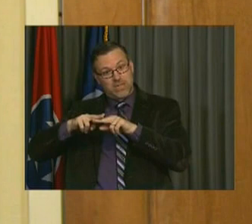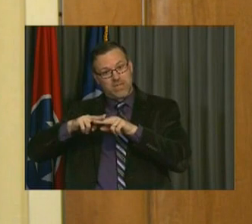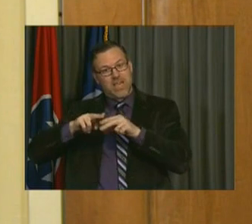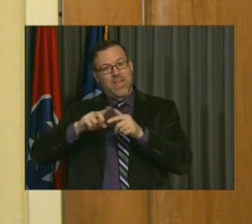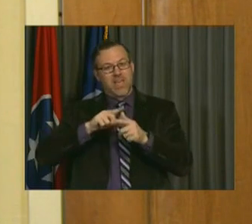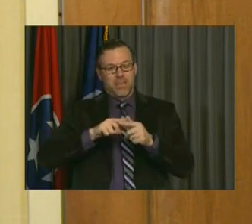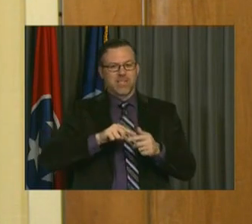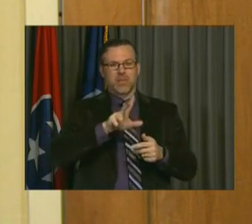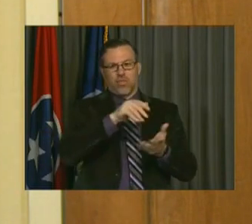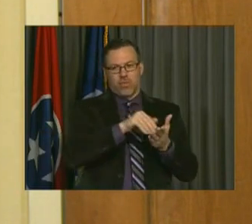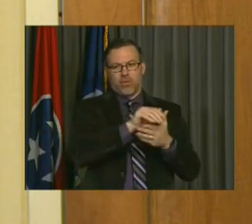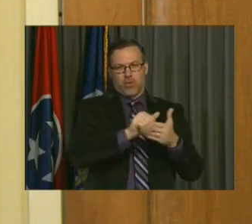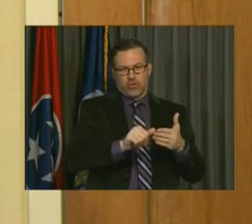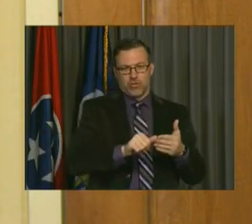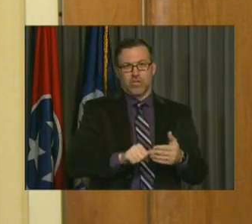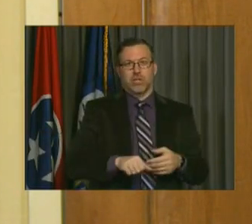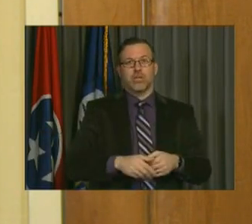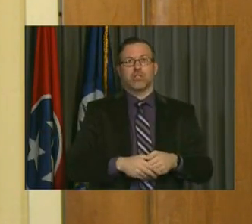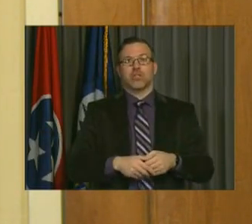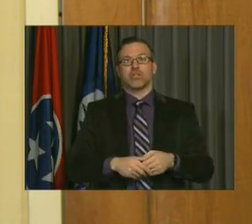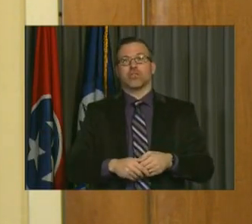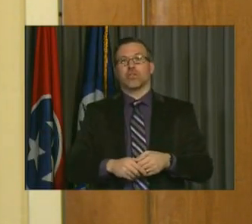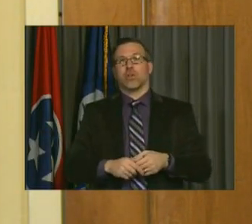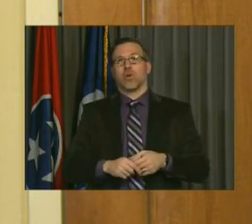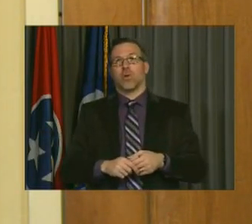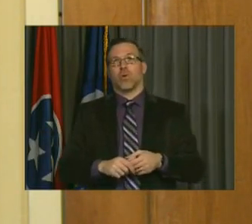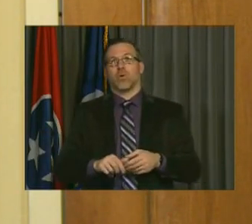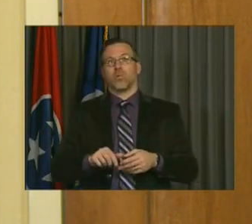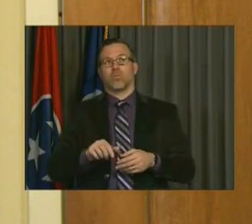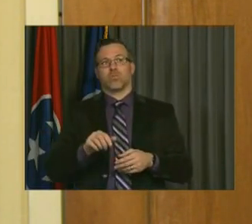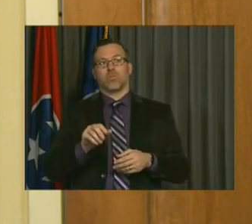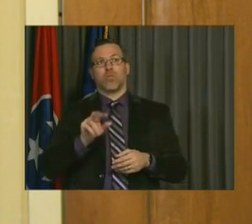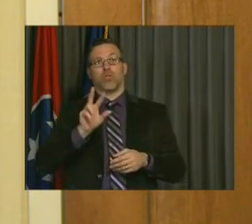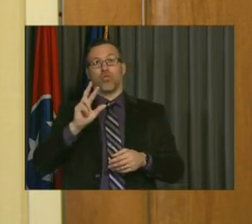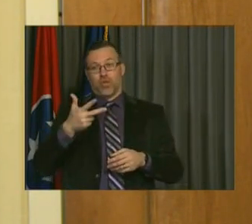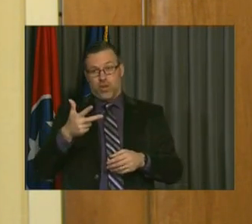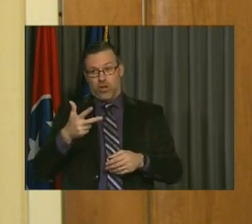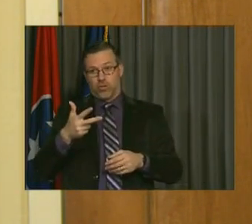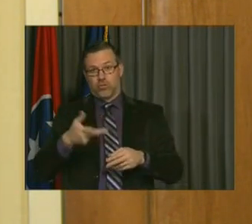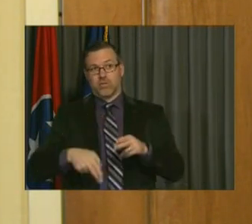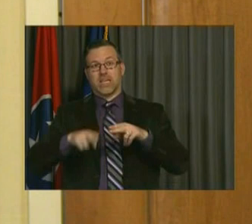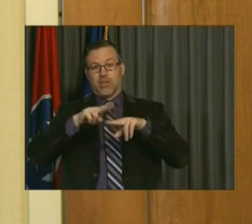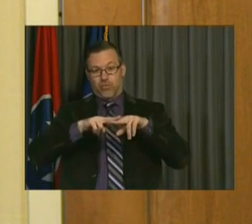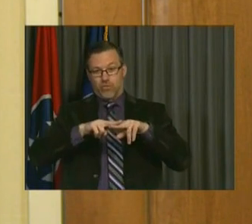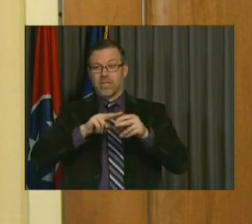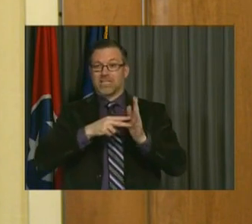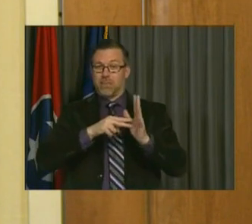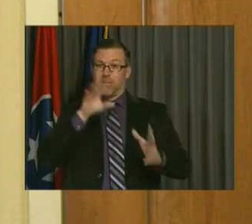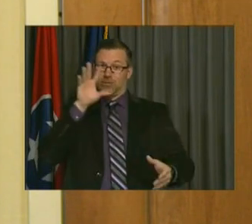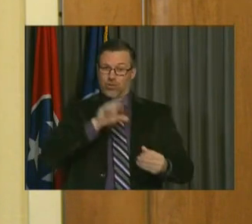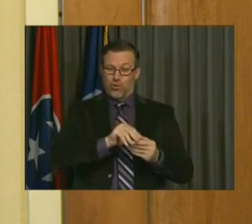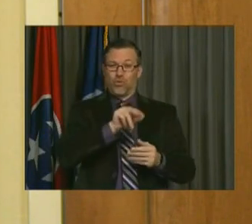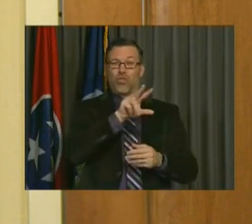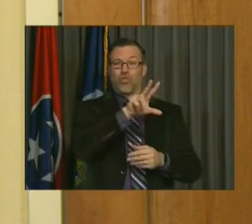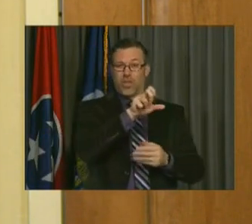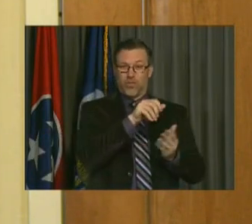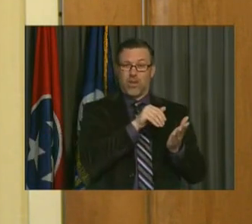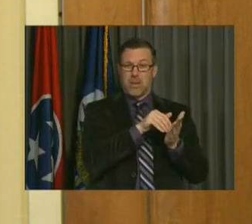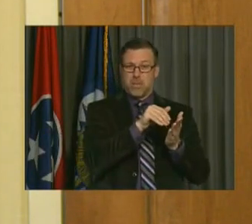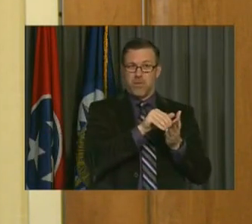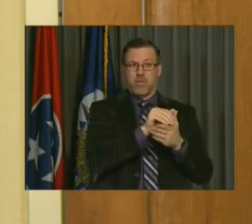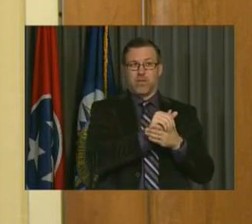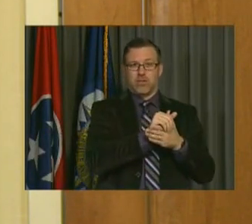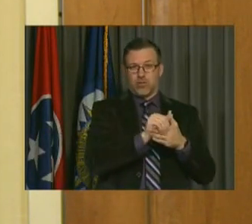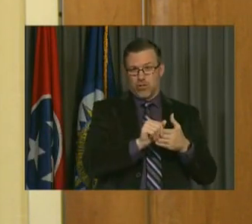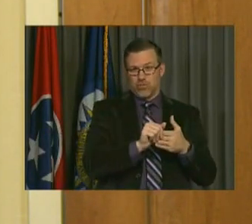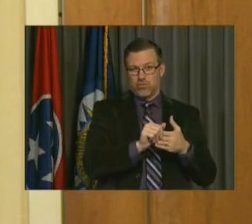math would be about $300 million. There's actually some more decimals that we would carry that out to and it gets a little more complicated. But hopefully that gives you